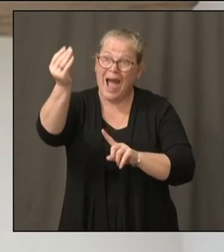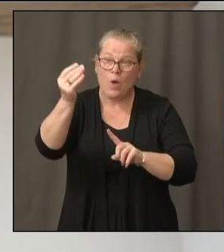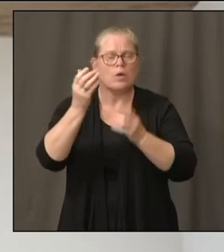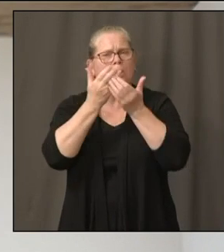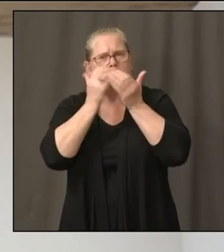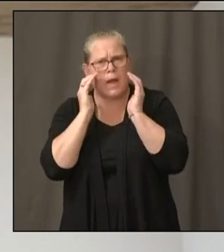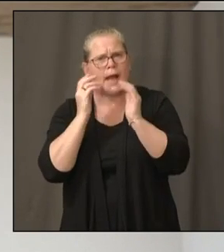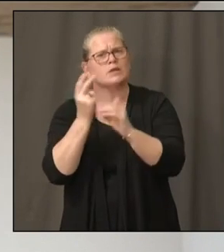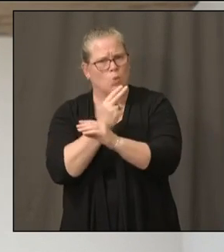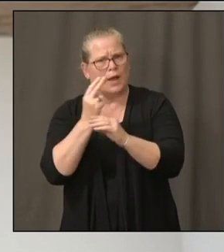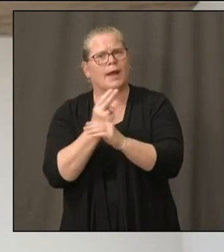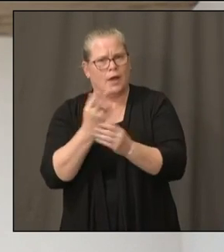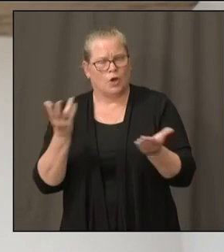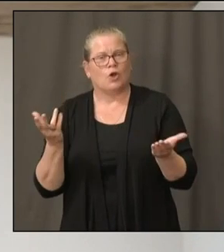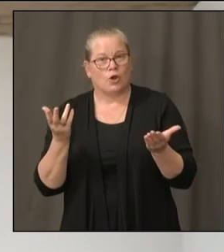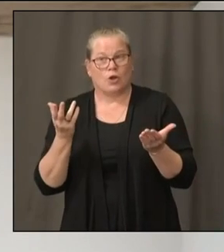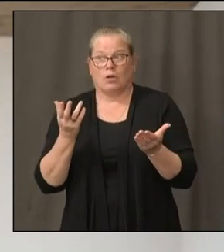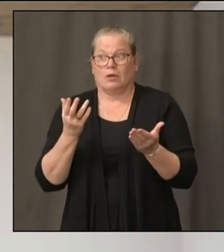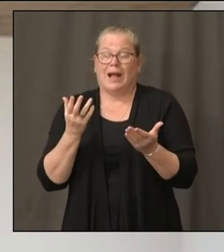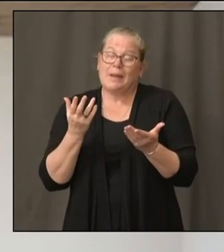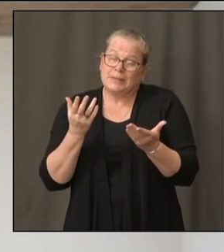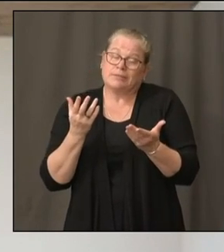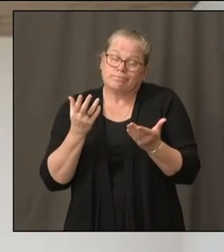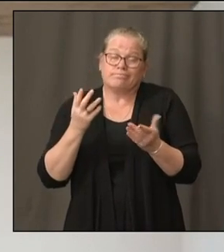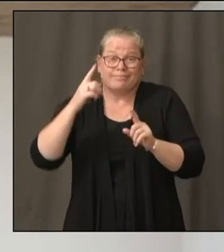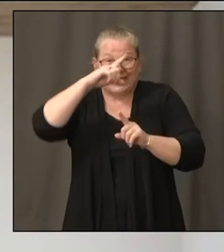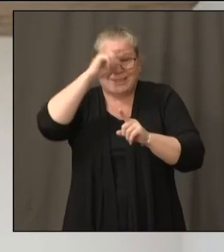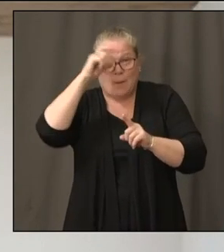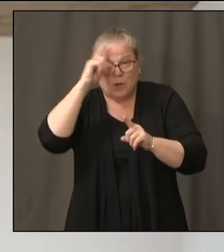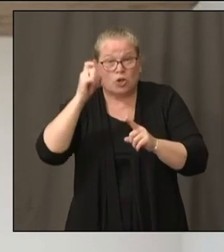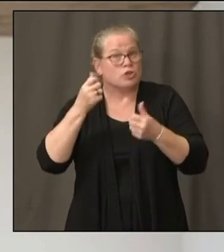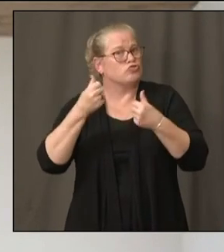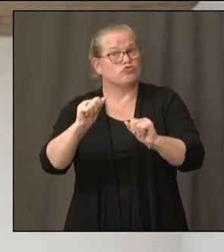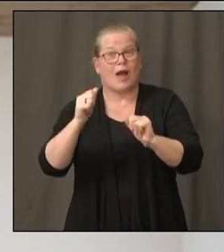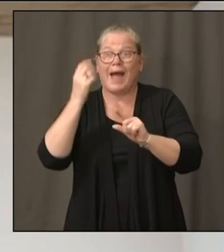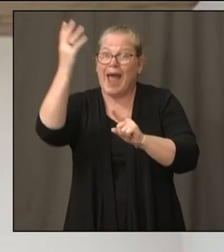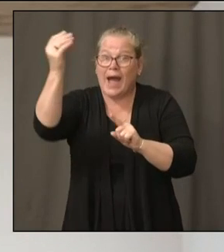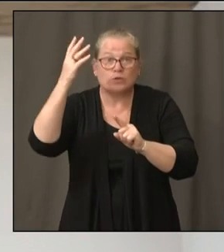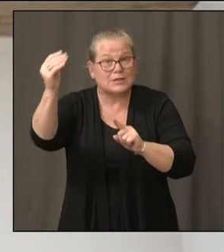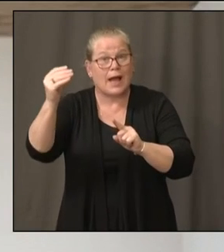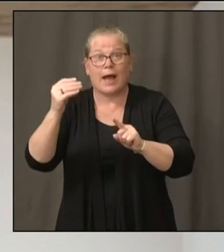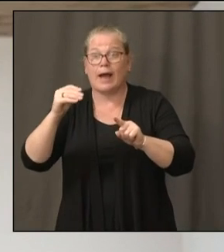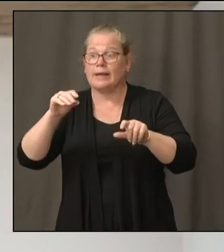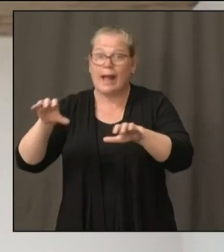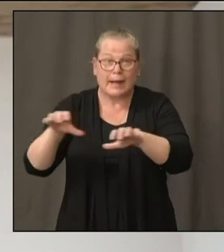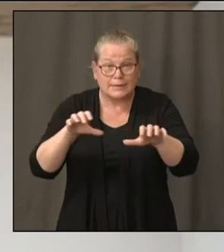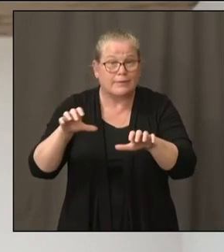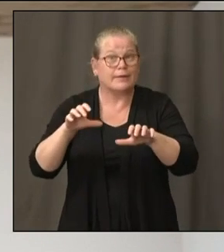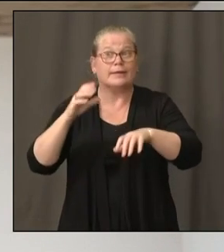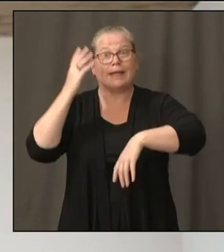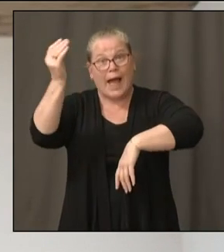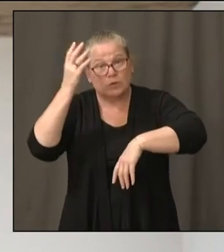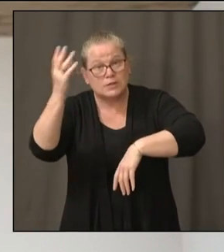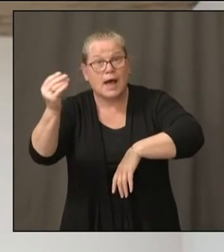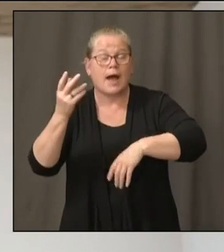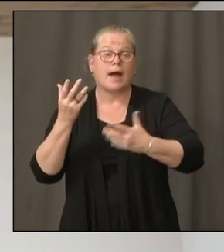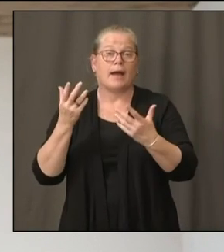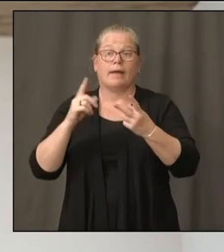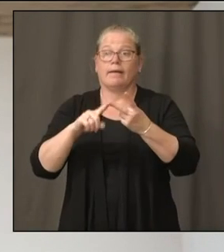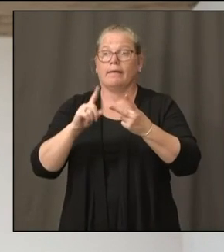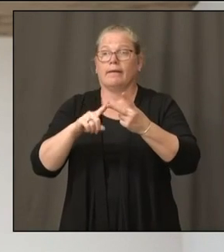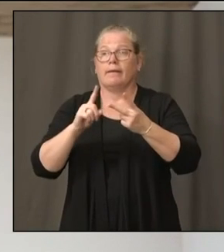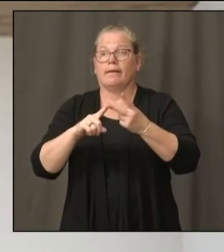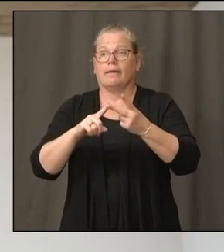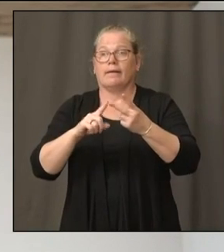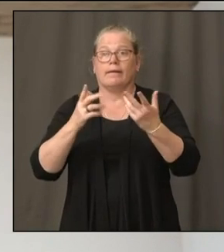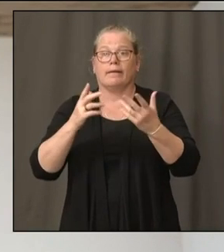try to, especially during the summer months, be outdoors, outdoor activities, avoid congregate